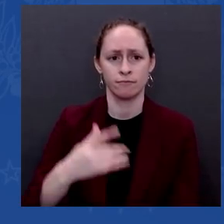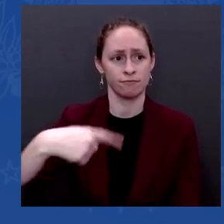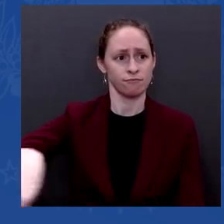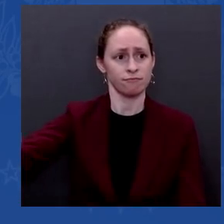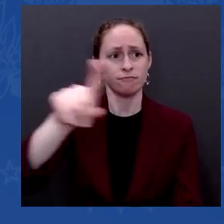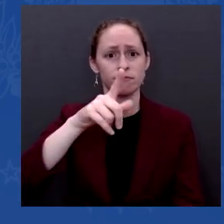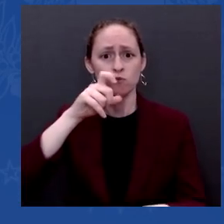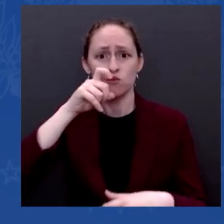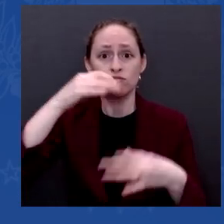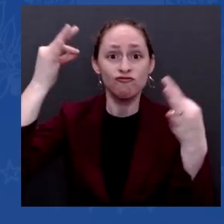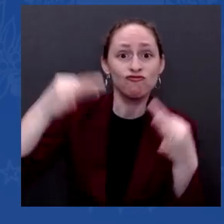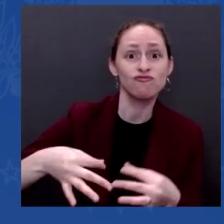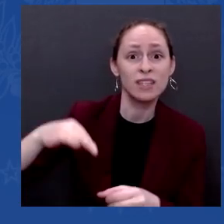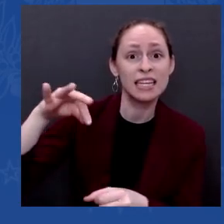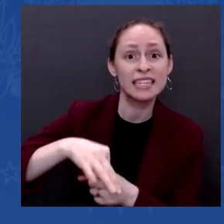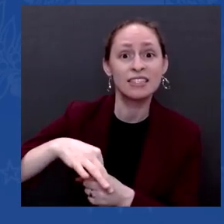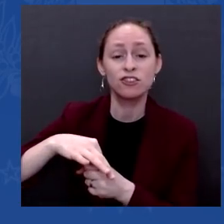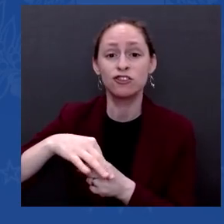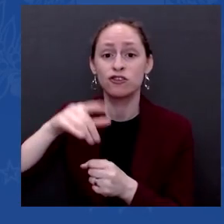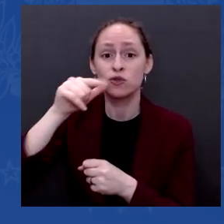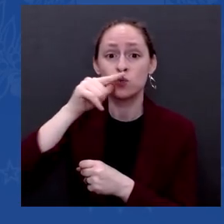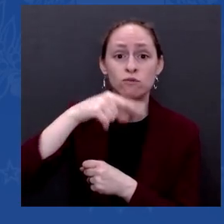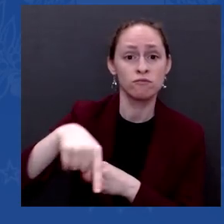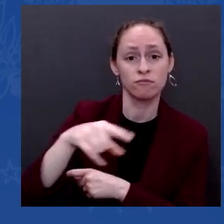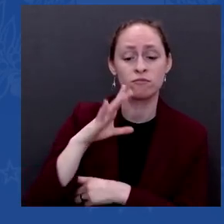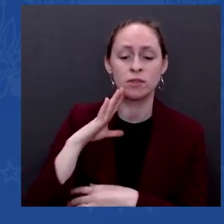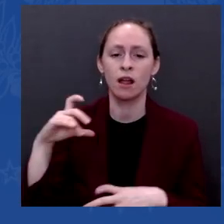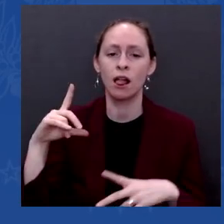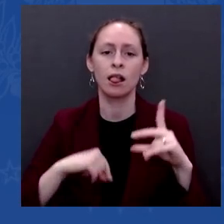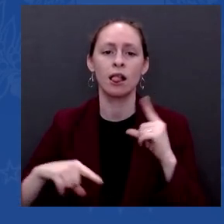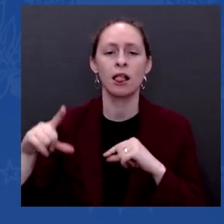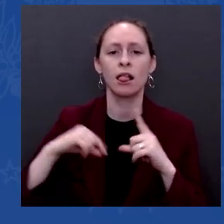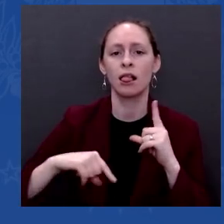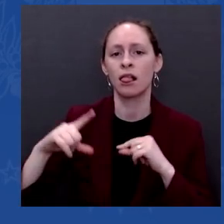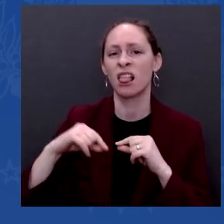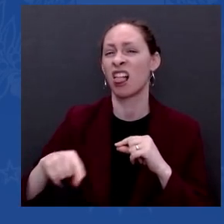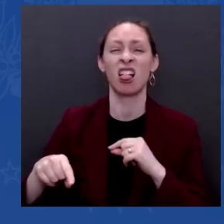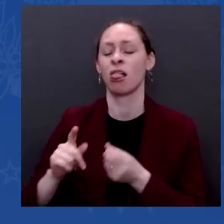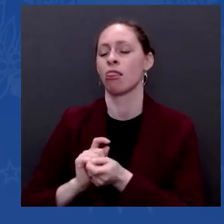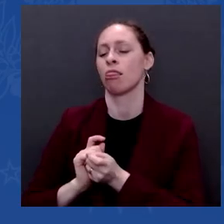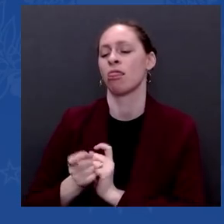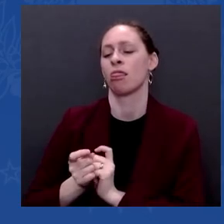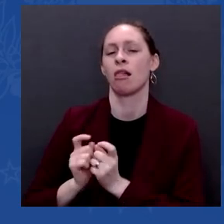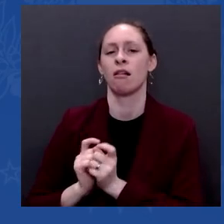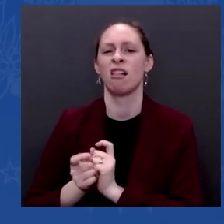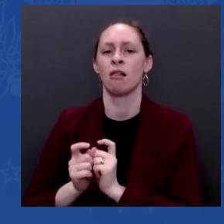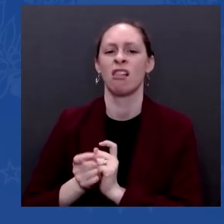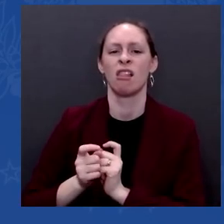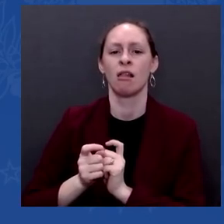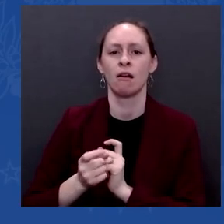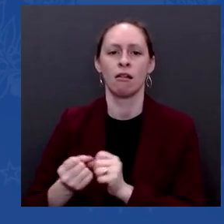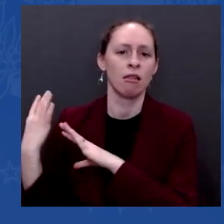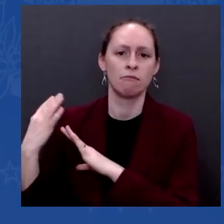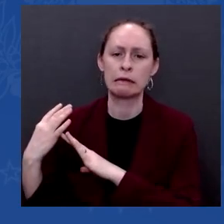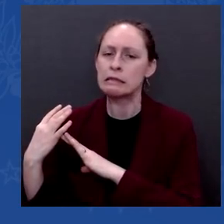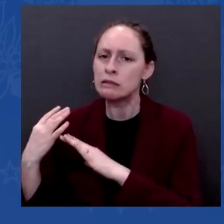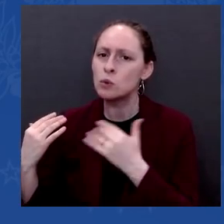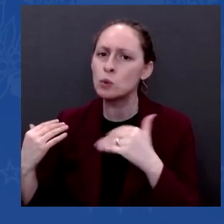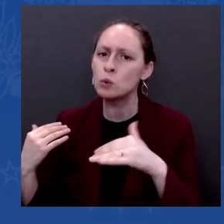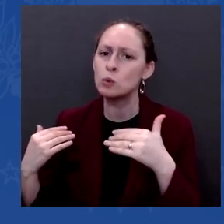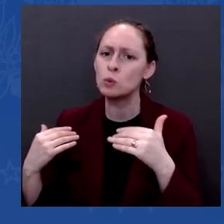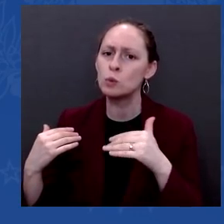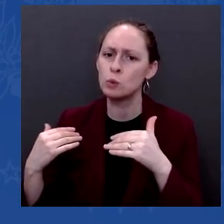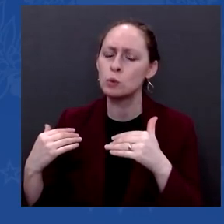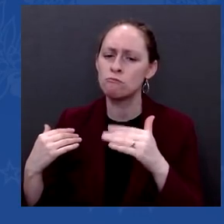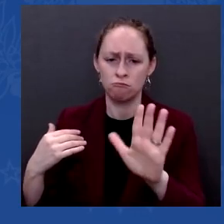haven't finished the vote yet on what's going on on — on the — on voting rights and the John Lewis Bill and others. But